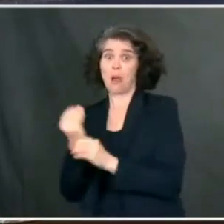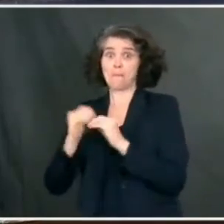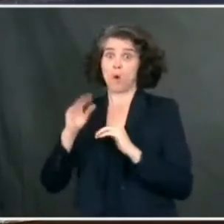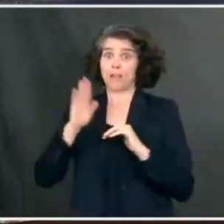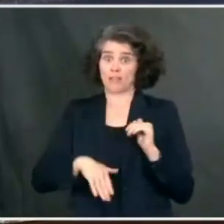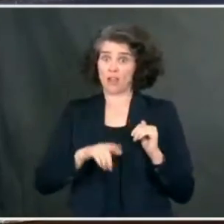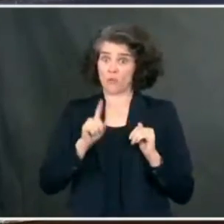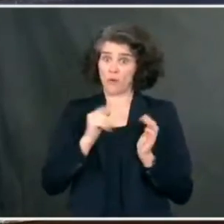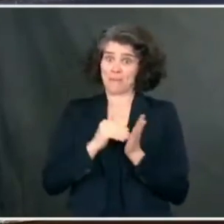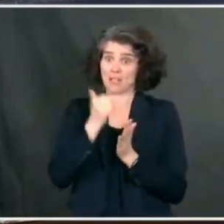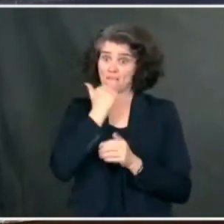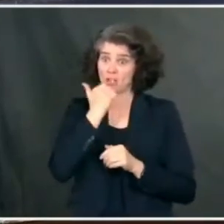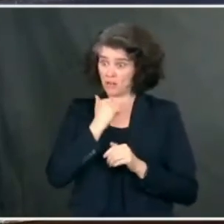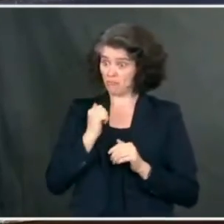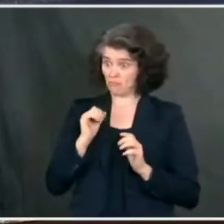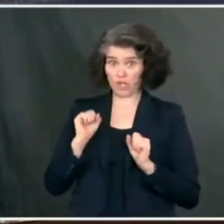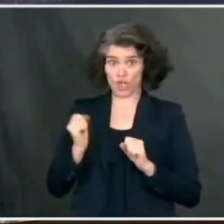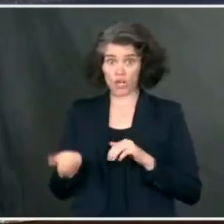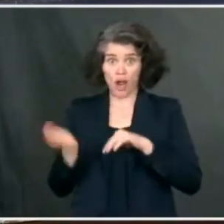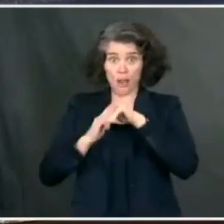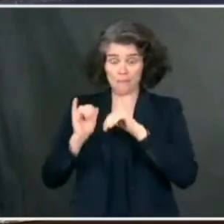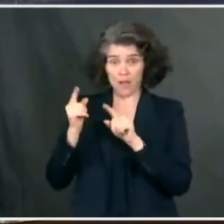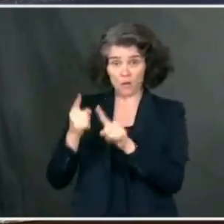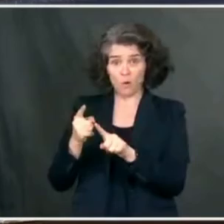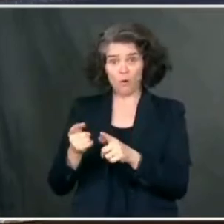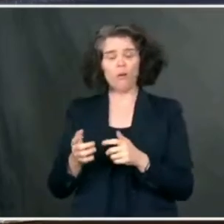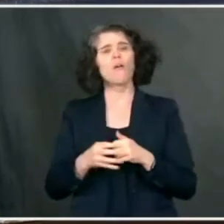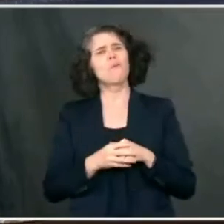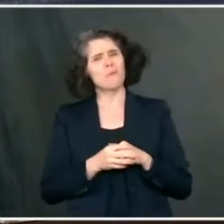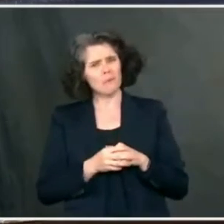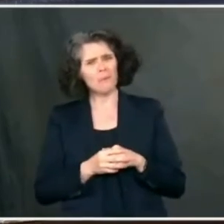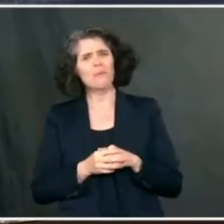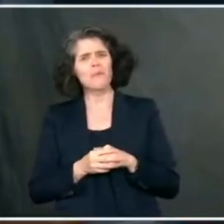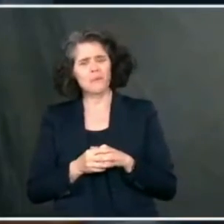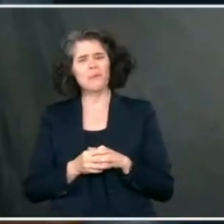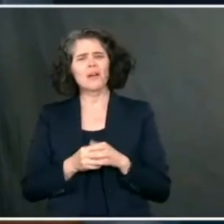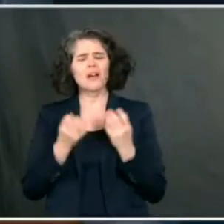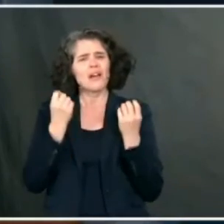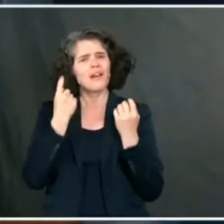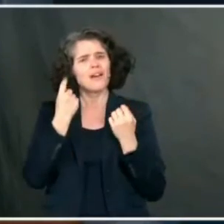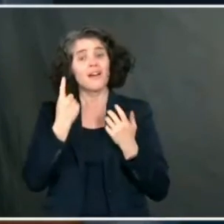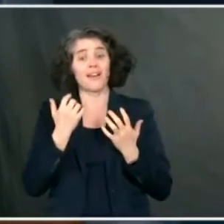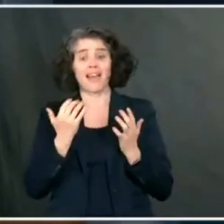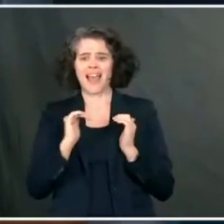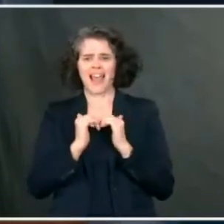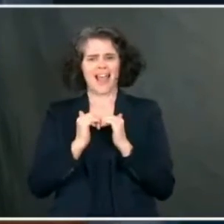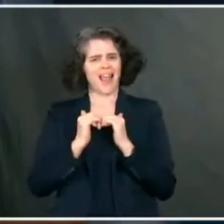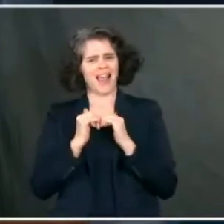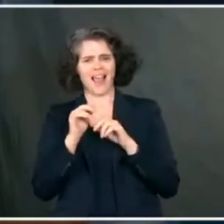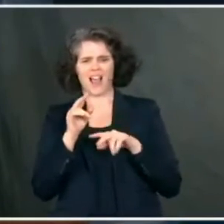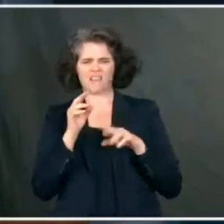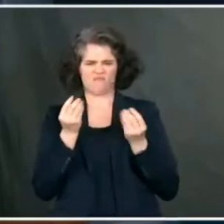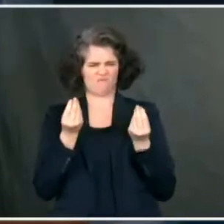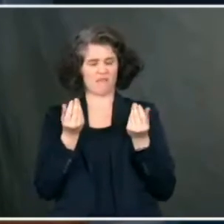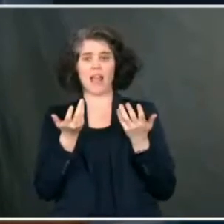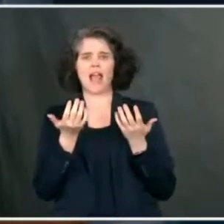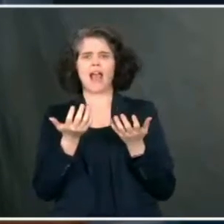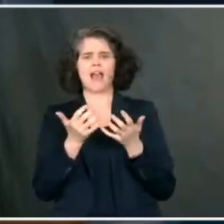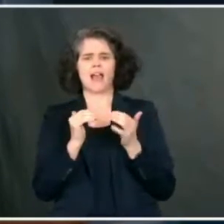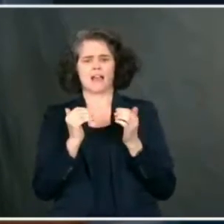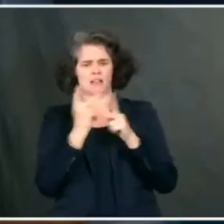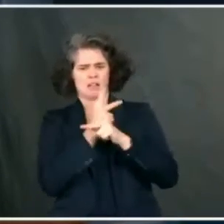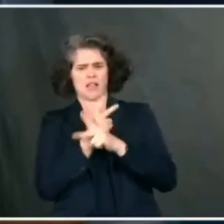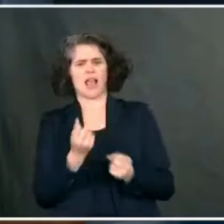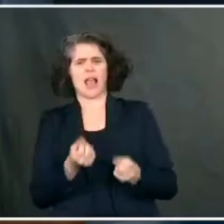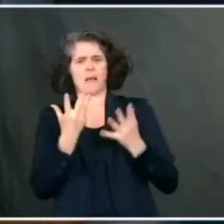month that the president would up that goal? Well, Zeke, there are a lot of factors that go into determining how many shots can get